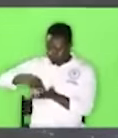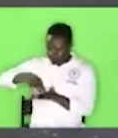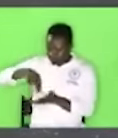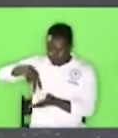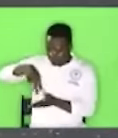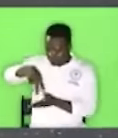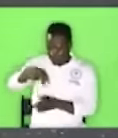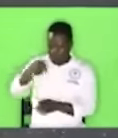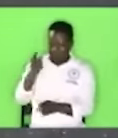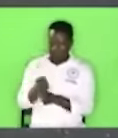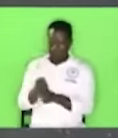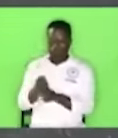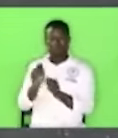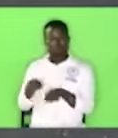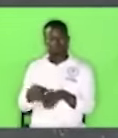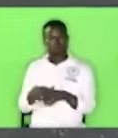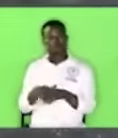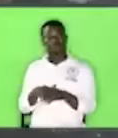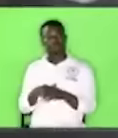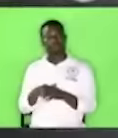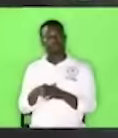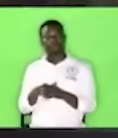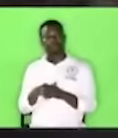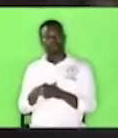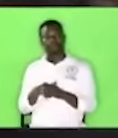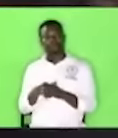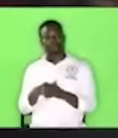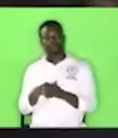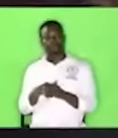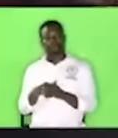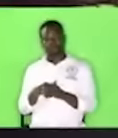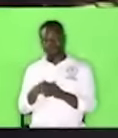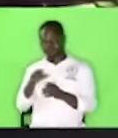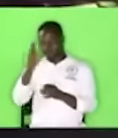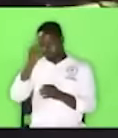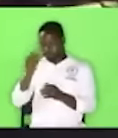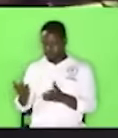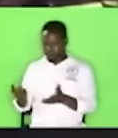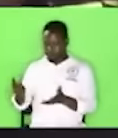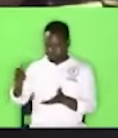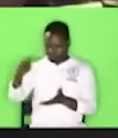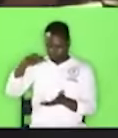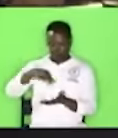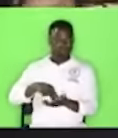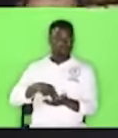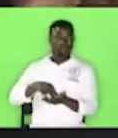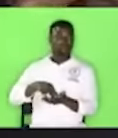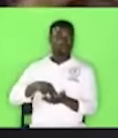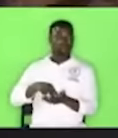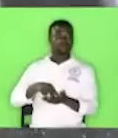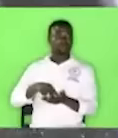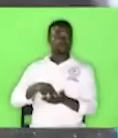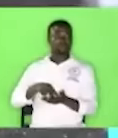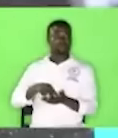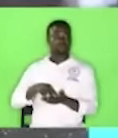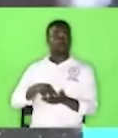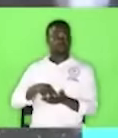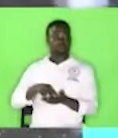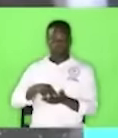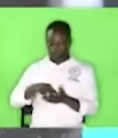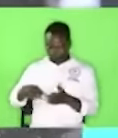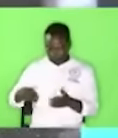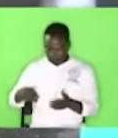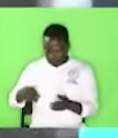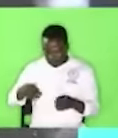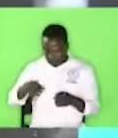in that name zoomed out of the name and the man stood up his ankles were strong and